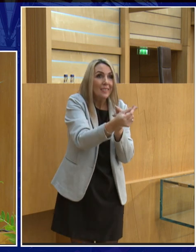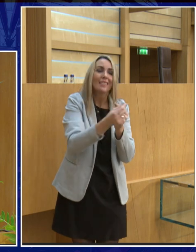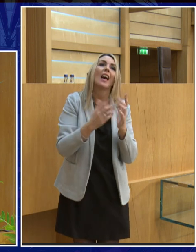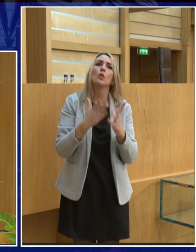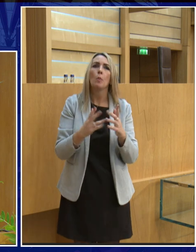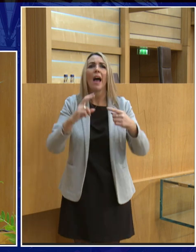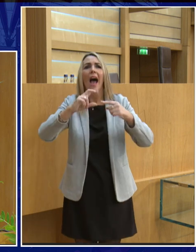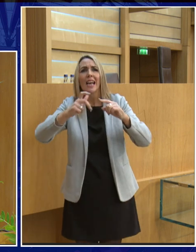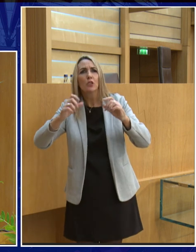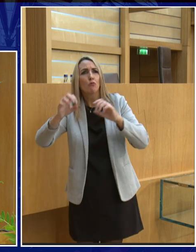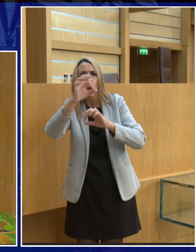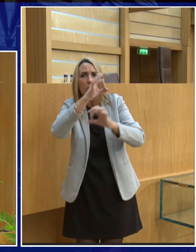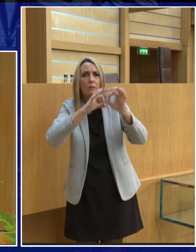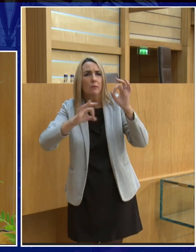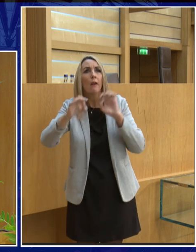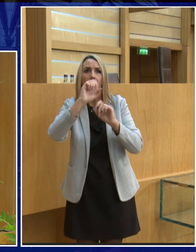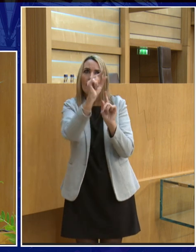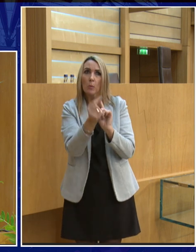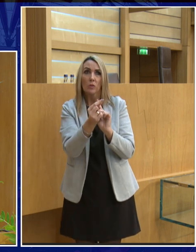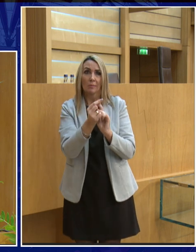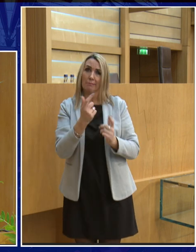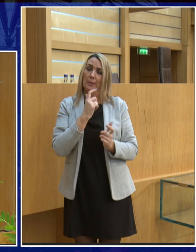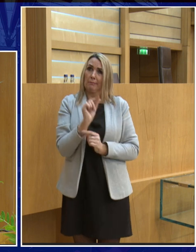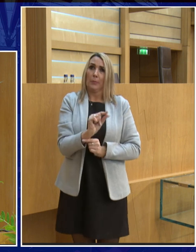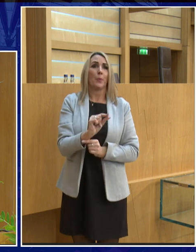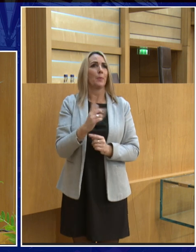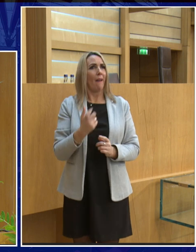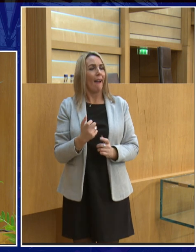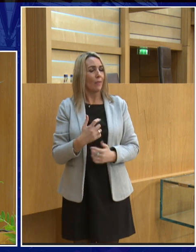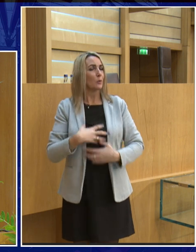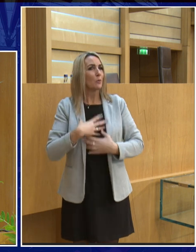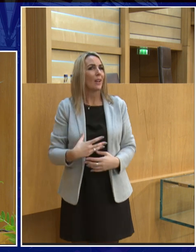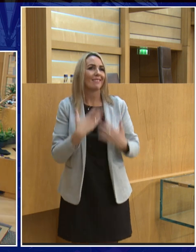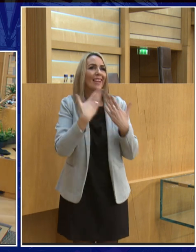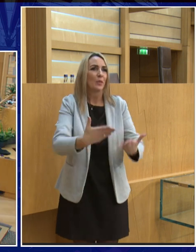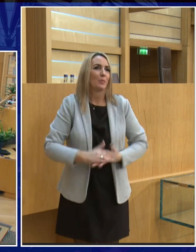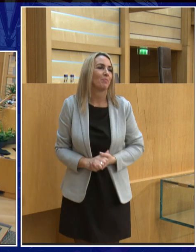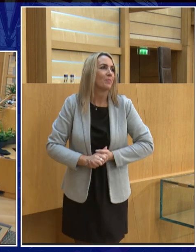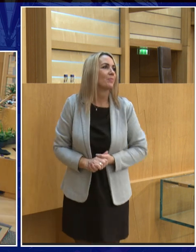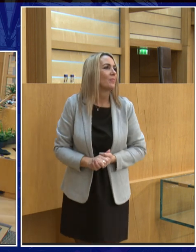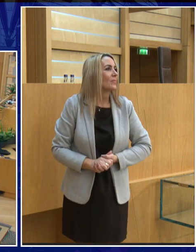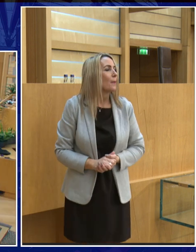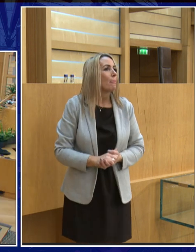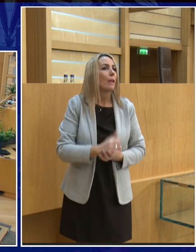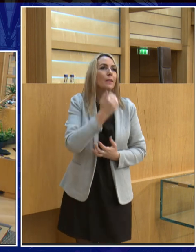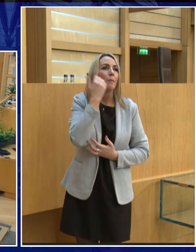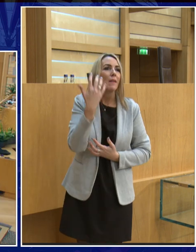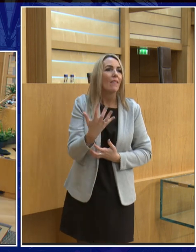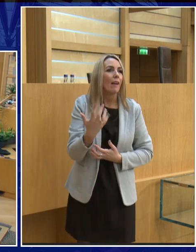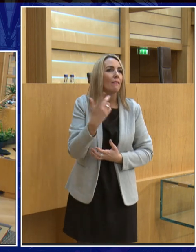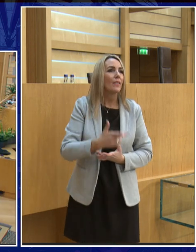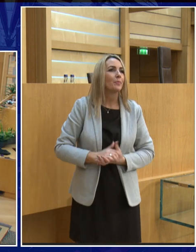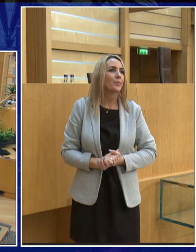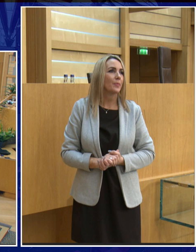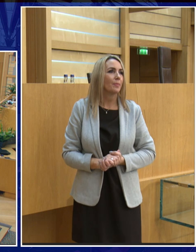some asteroids that do have moons which is a bit surprising because they're pretty diddy thank you for your question question five where's five oh